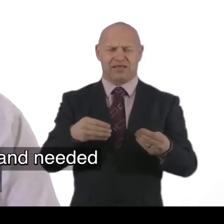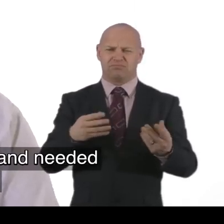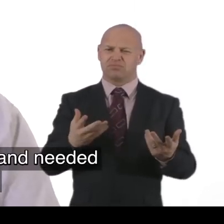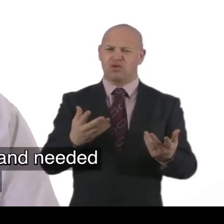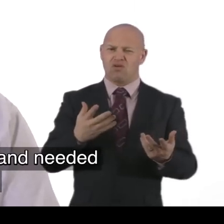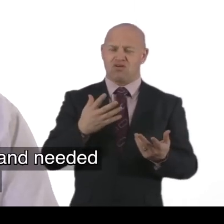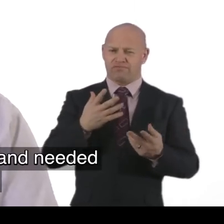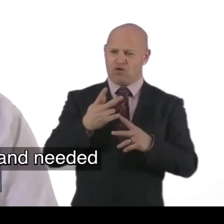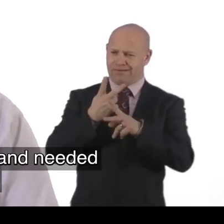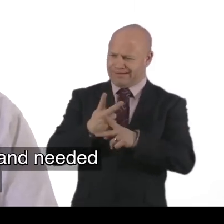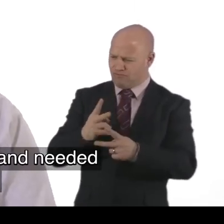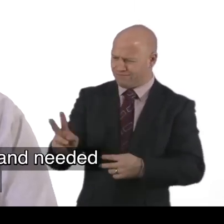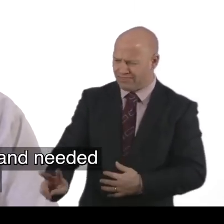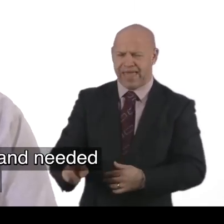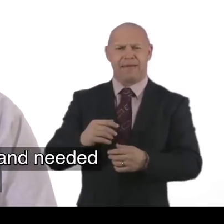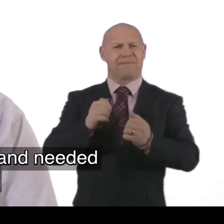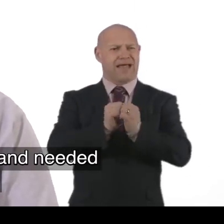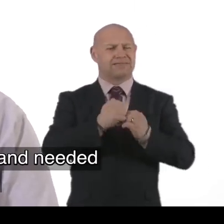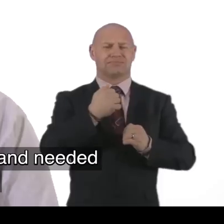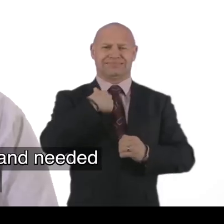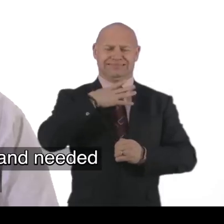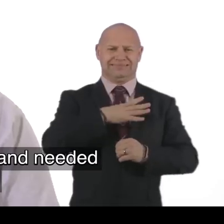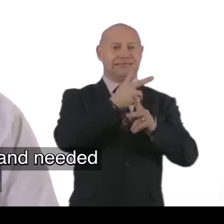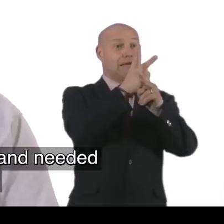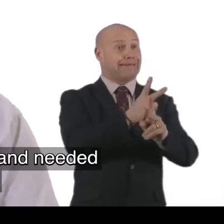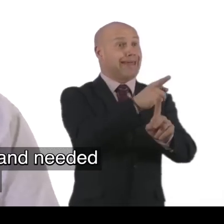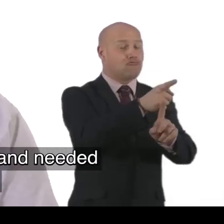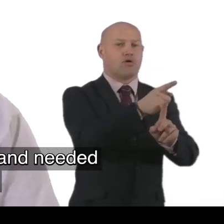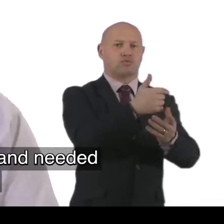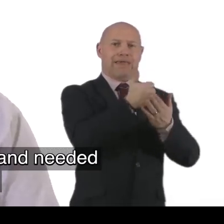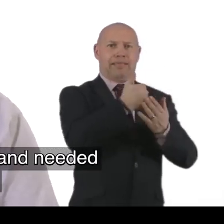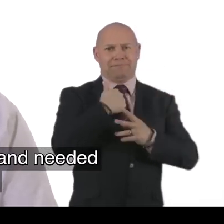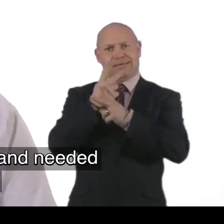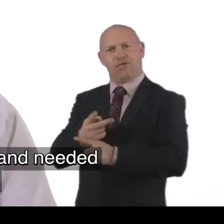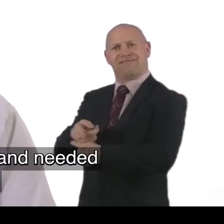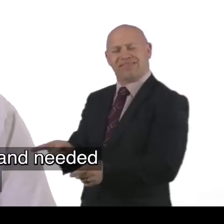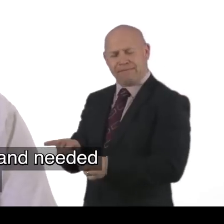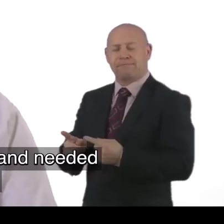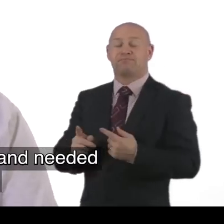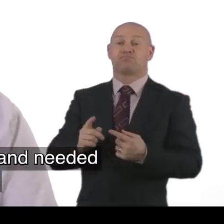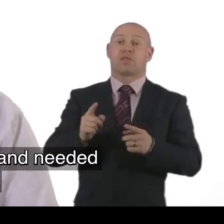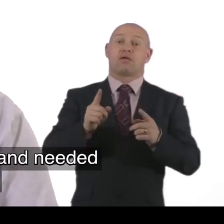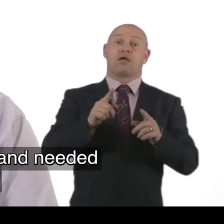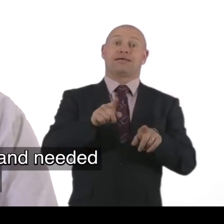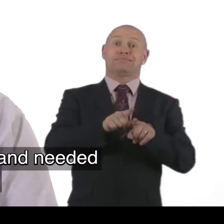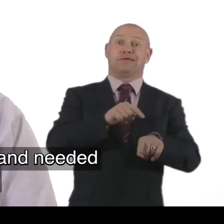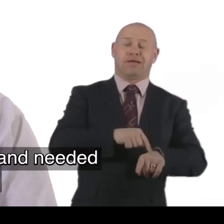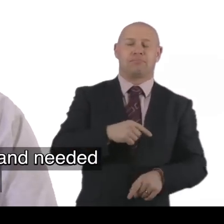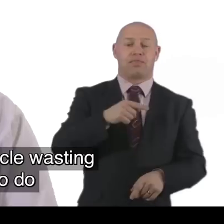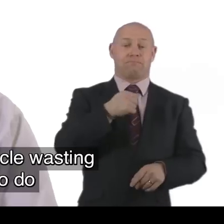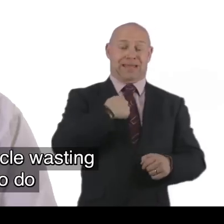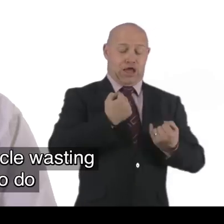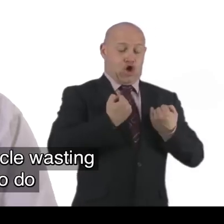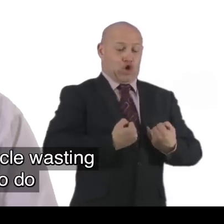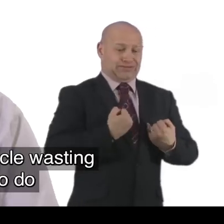flexibility. Around. Caring for them. Uh. And needed the carer. To help me care for them. And. Uh.